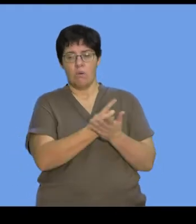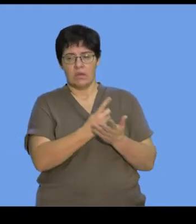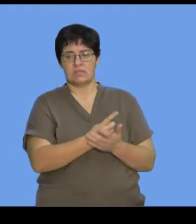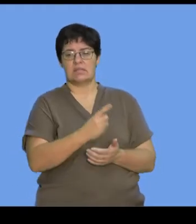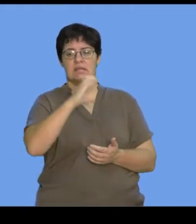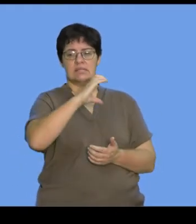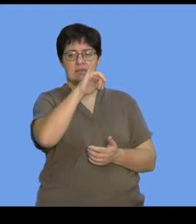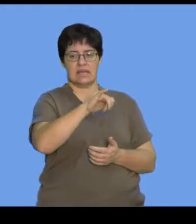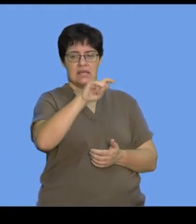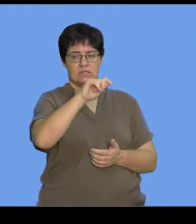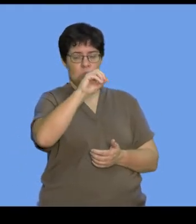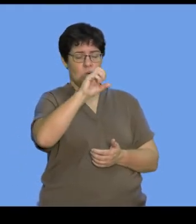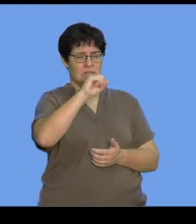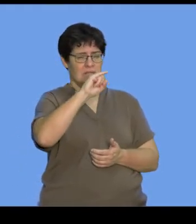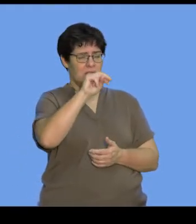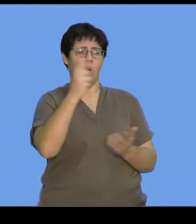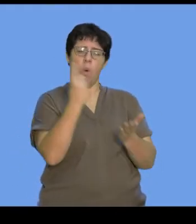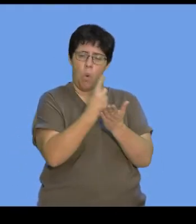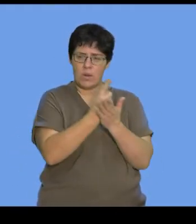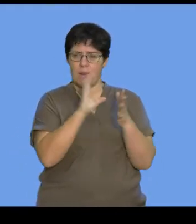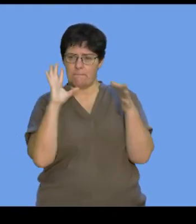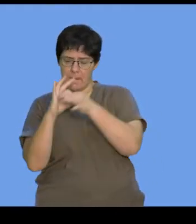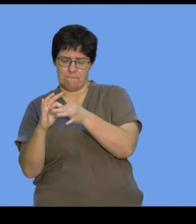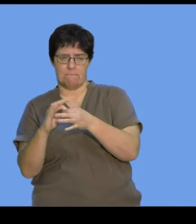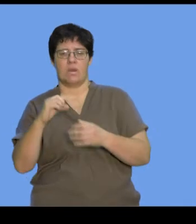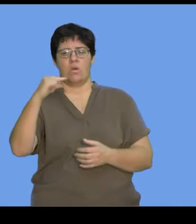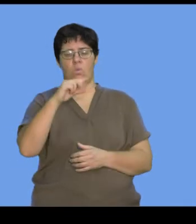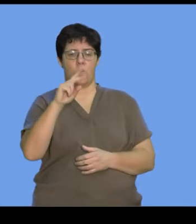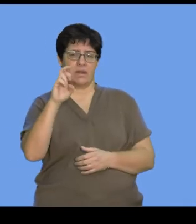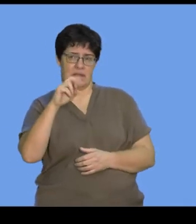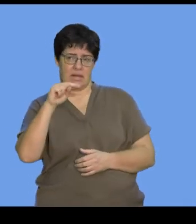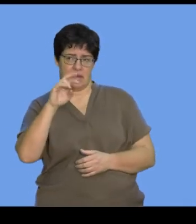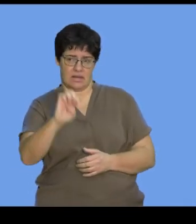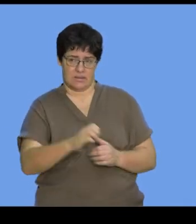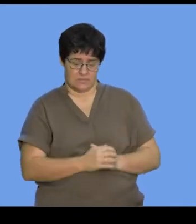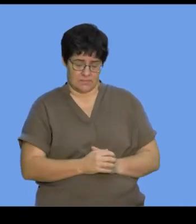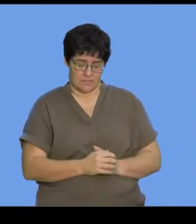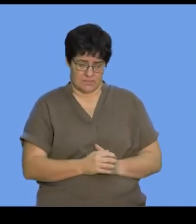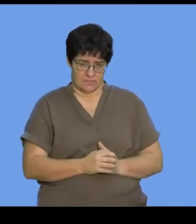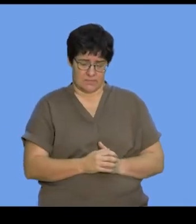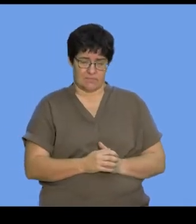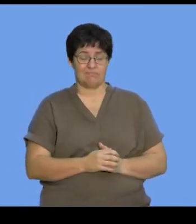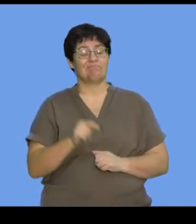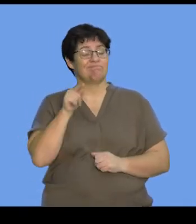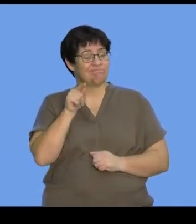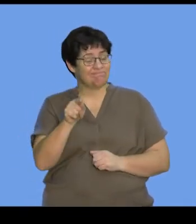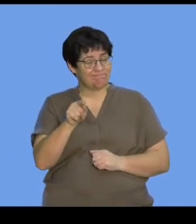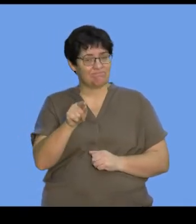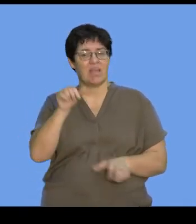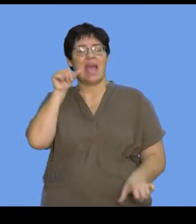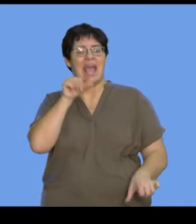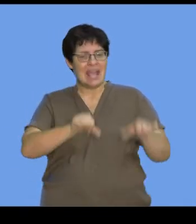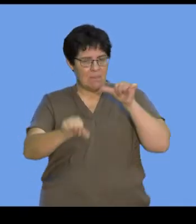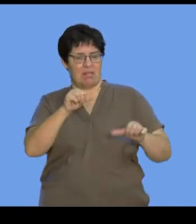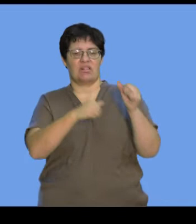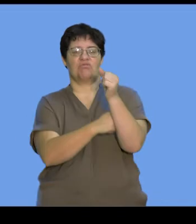with guanine. Now, let's try and understand that in the context of a diagram. Now, guys, here's obviously the chemical structure